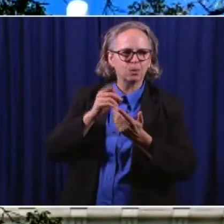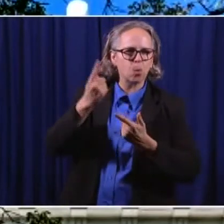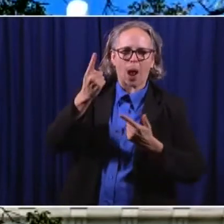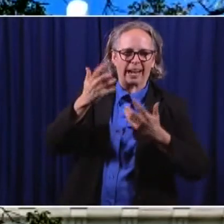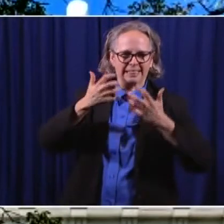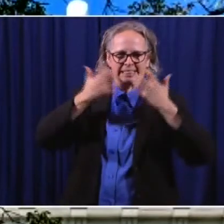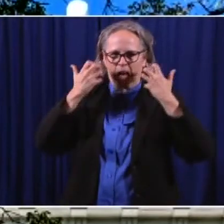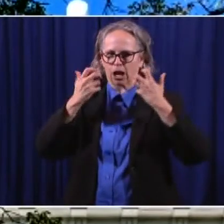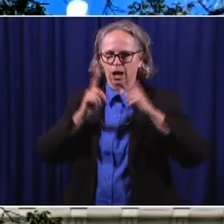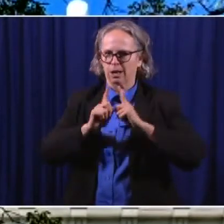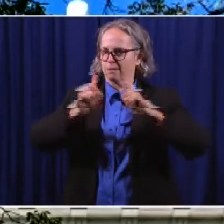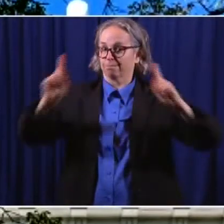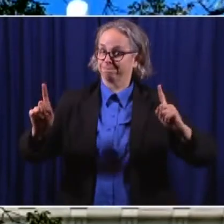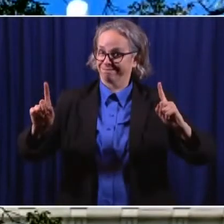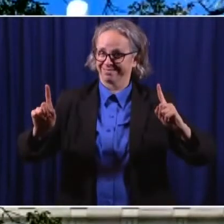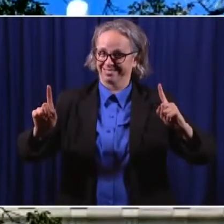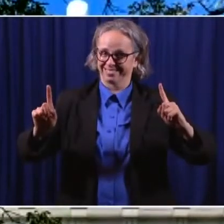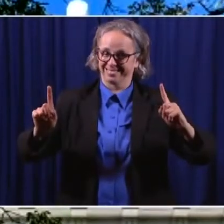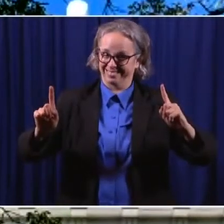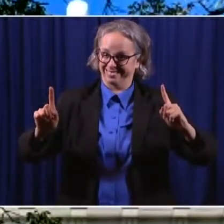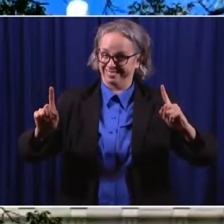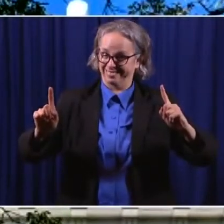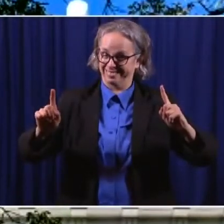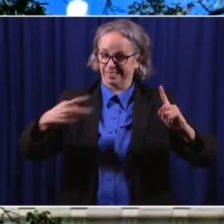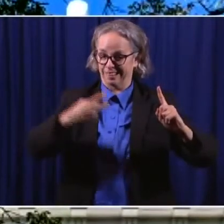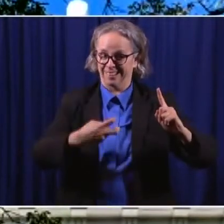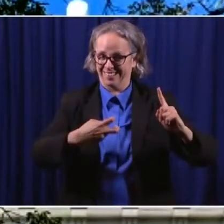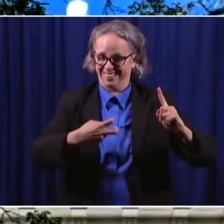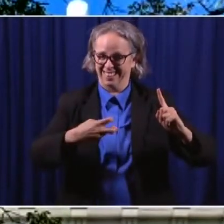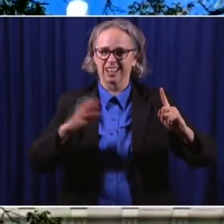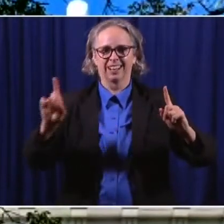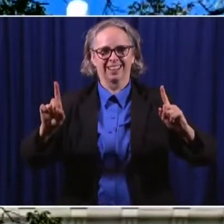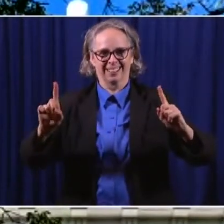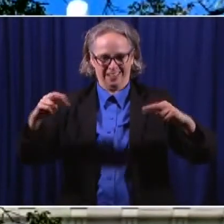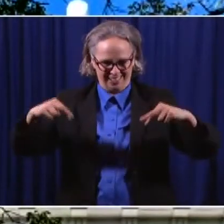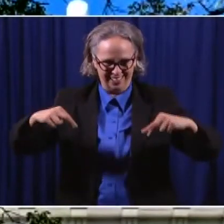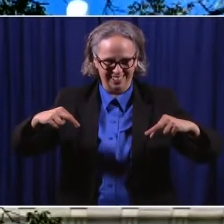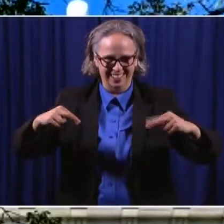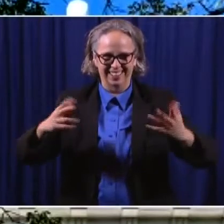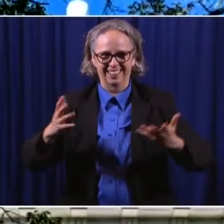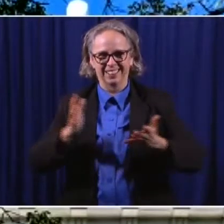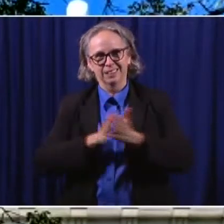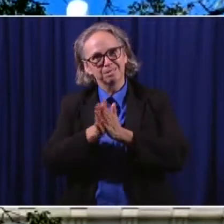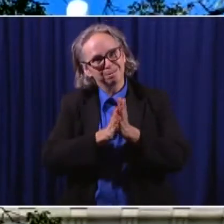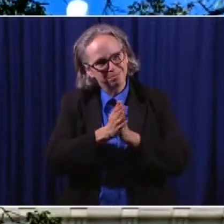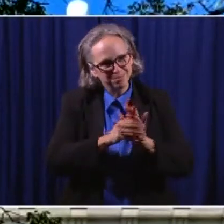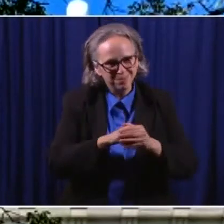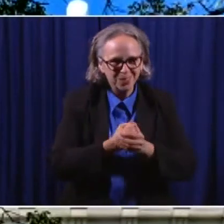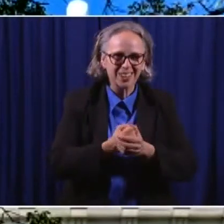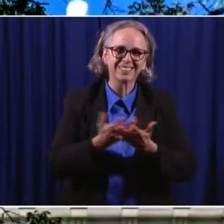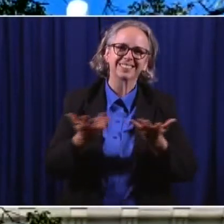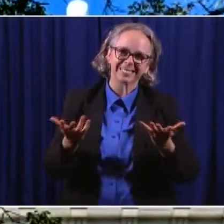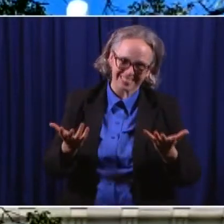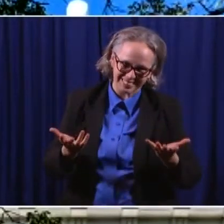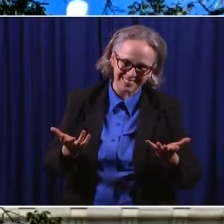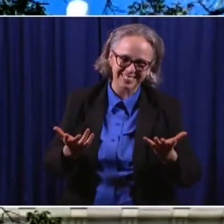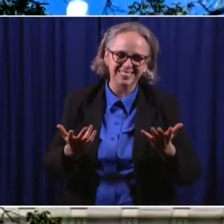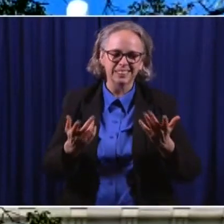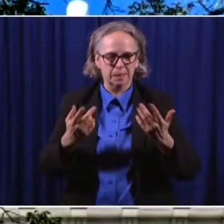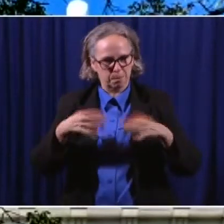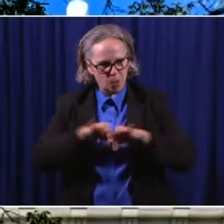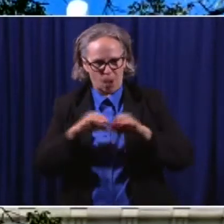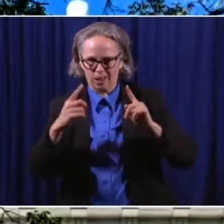practice good hygiene and really limit gatherings. And, you know, what we're hearing from the health district is